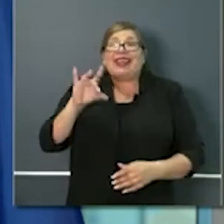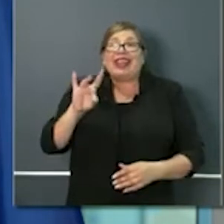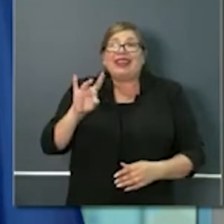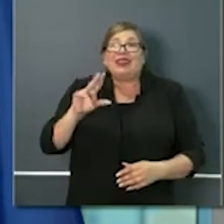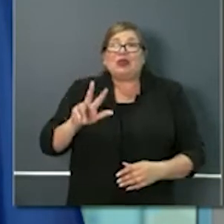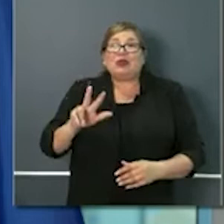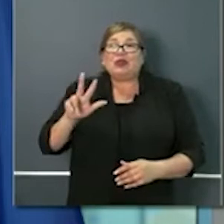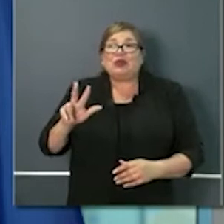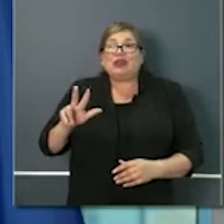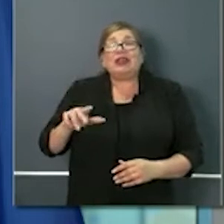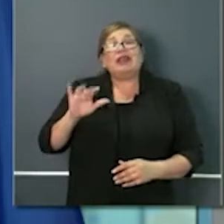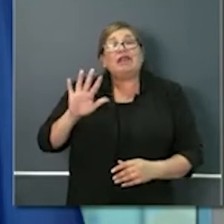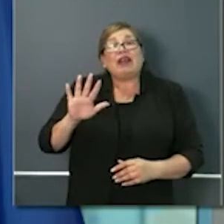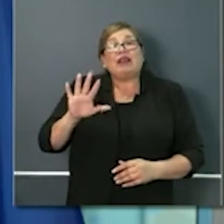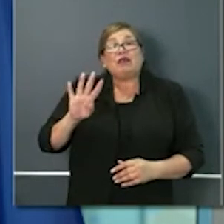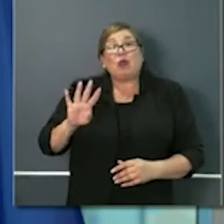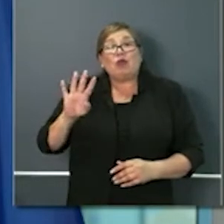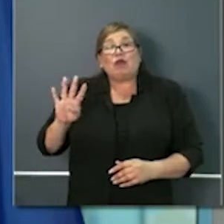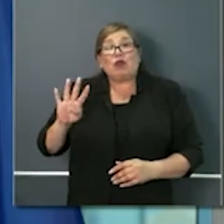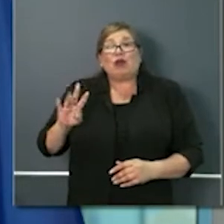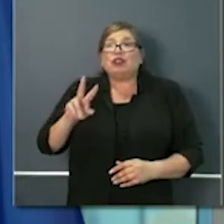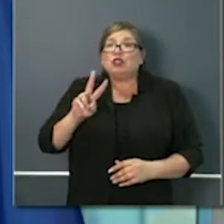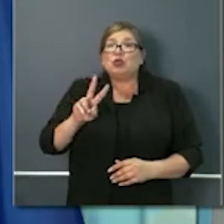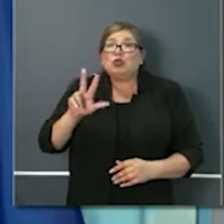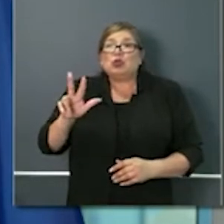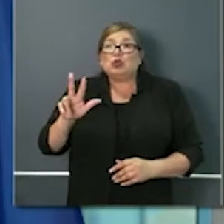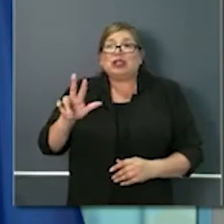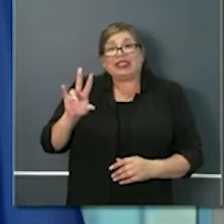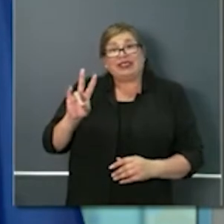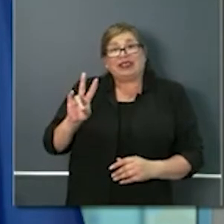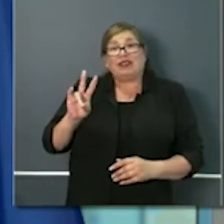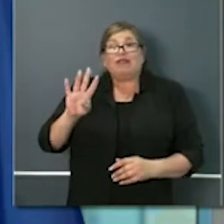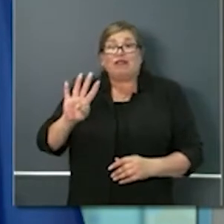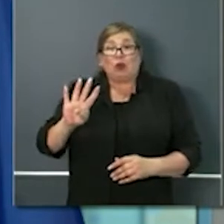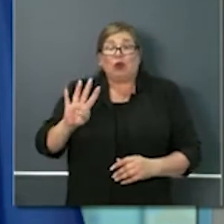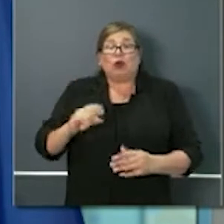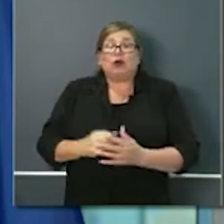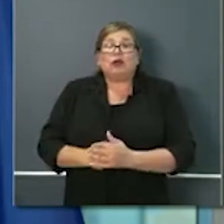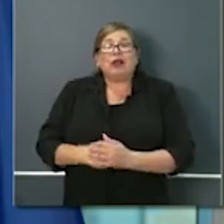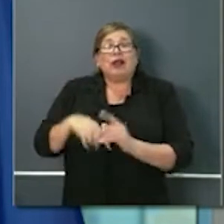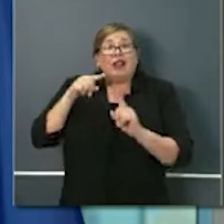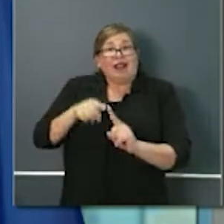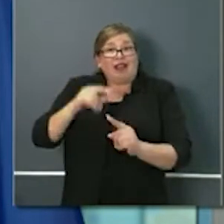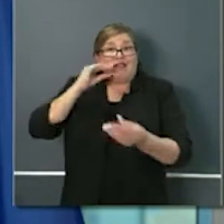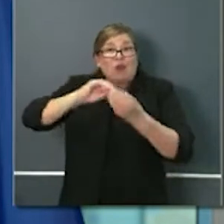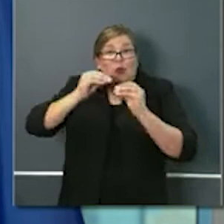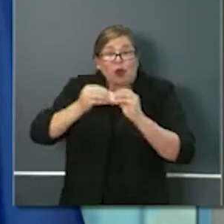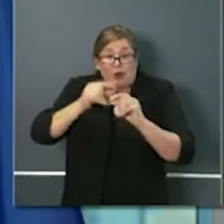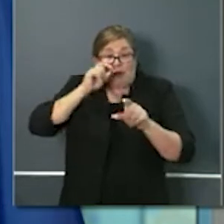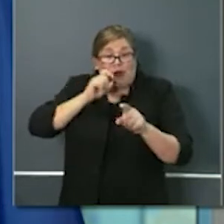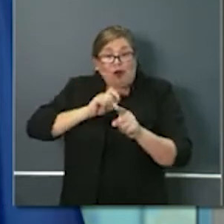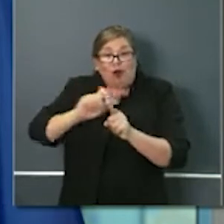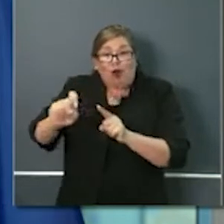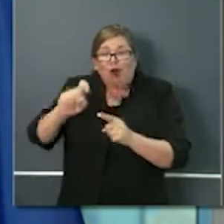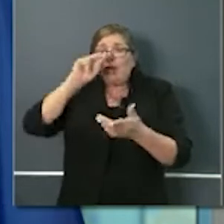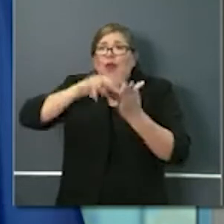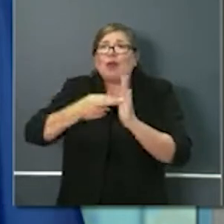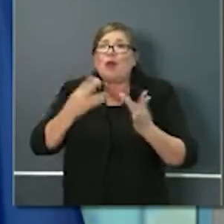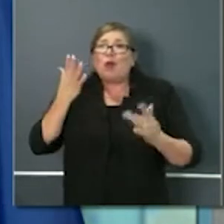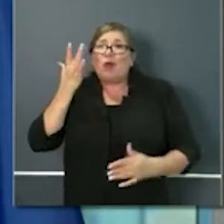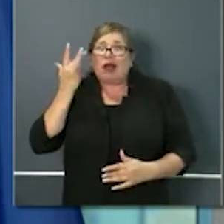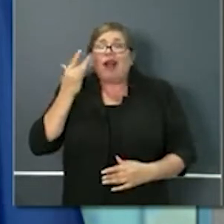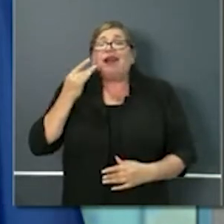3 5 4 4 2 3 7 4 that hotline will allow